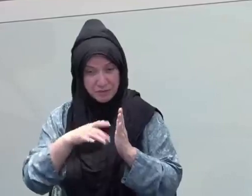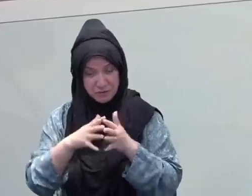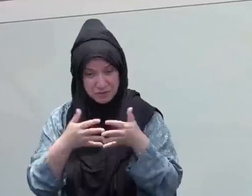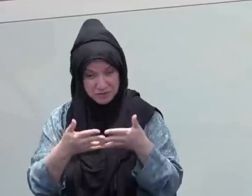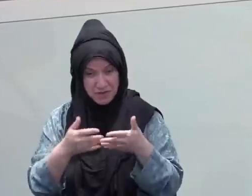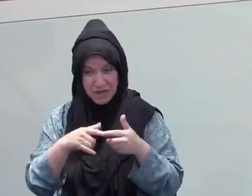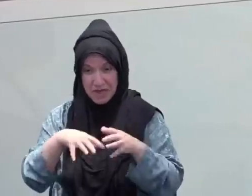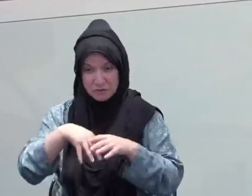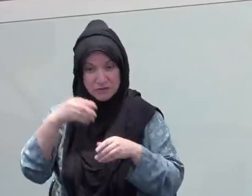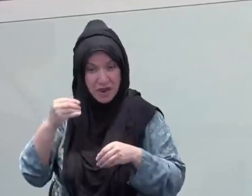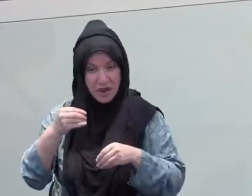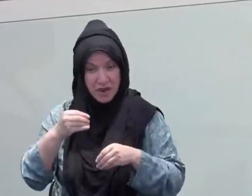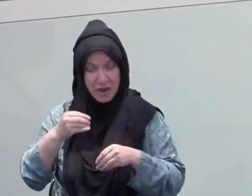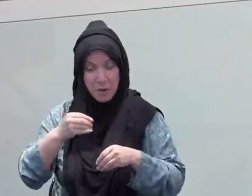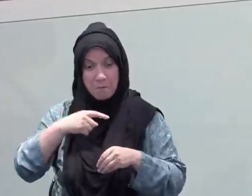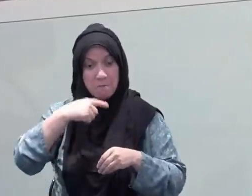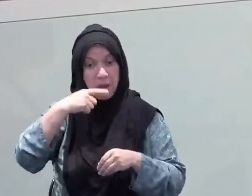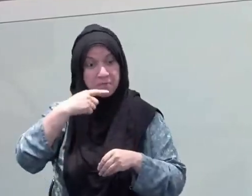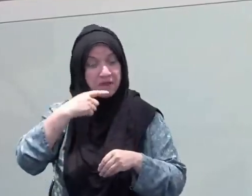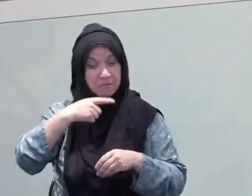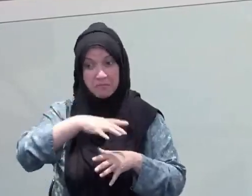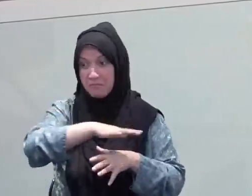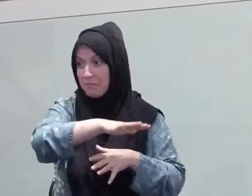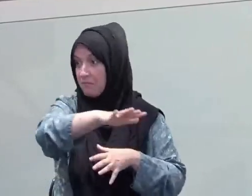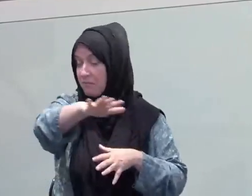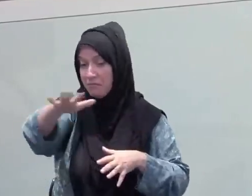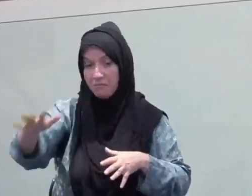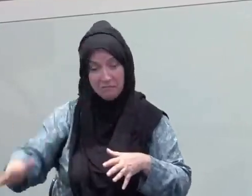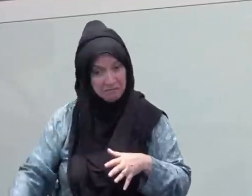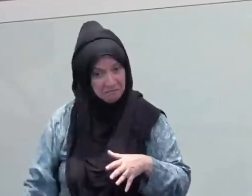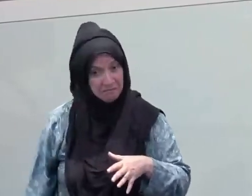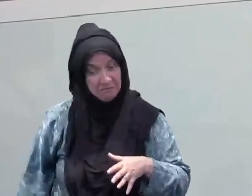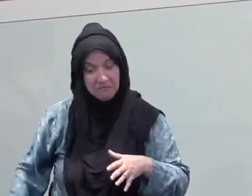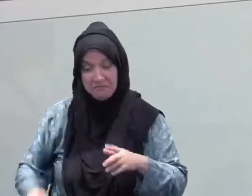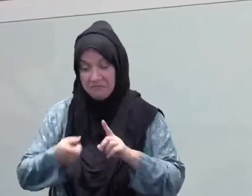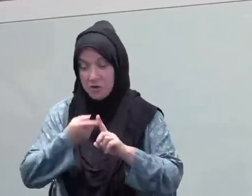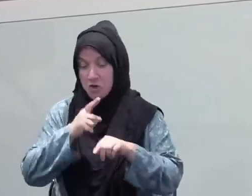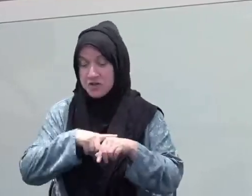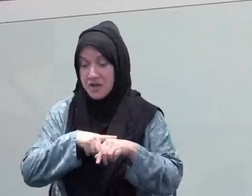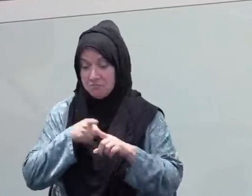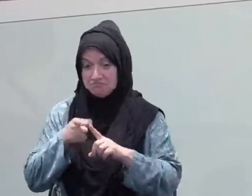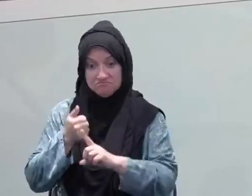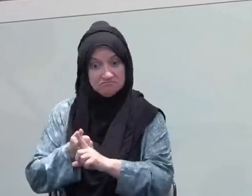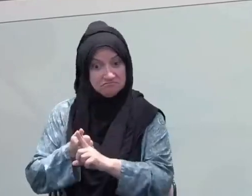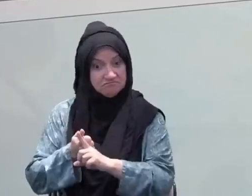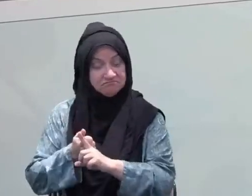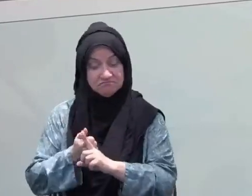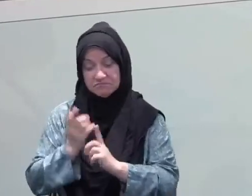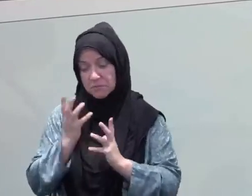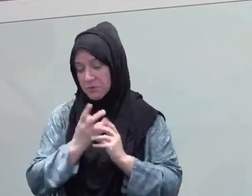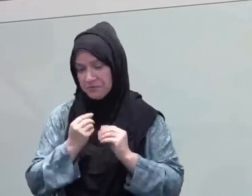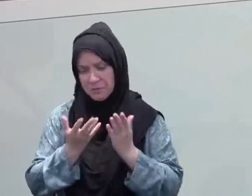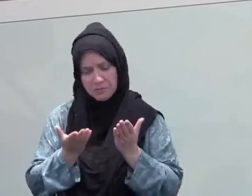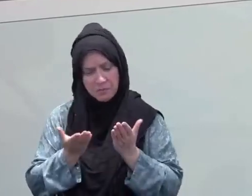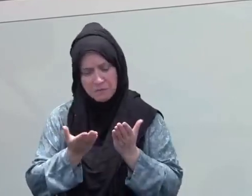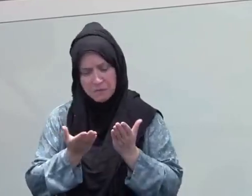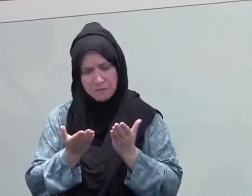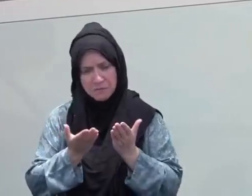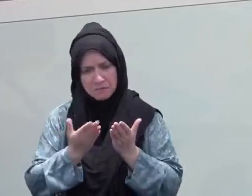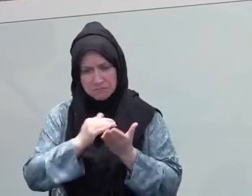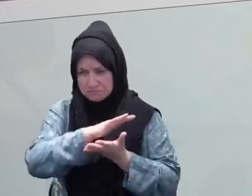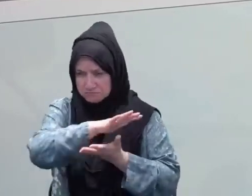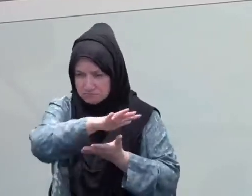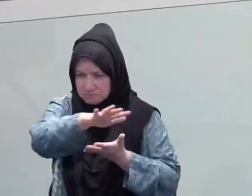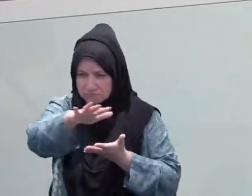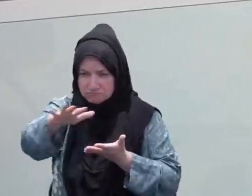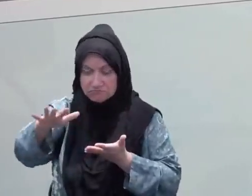wants to hear the Qur'an fresh like the day it was revealed listen to Ibn Mas'ud read Qur'an. I can't